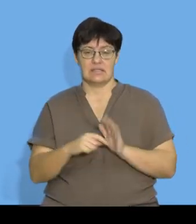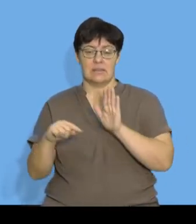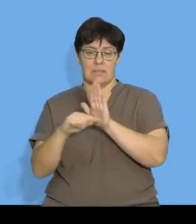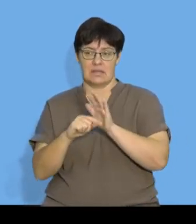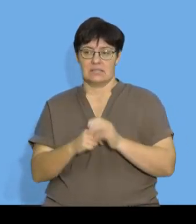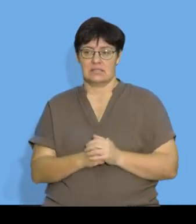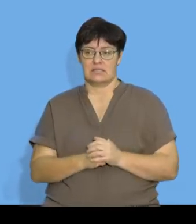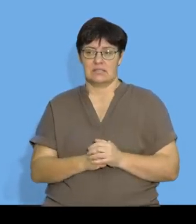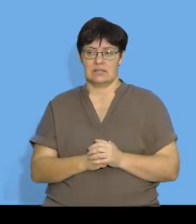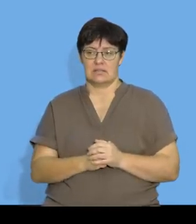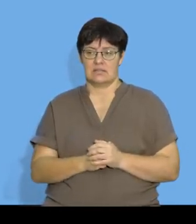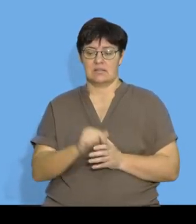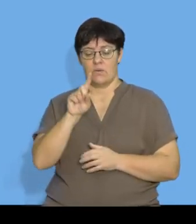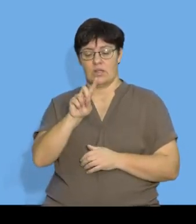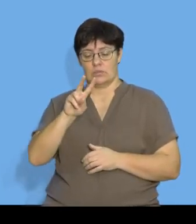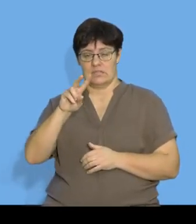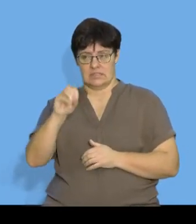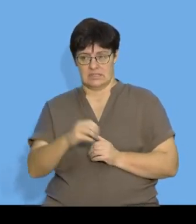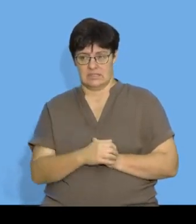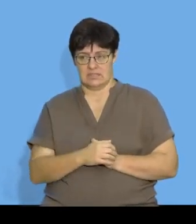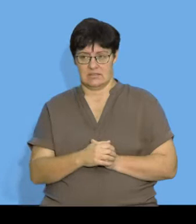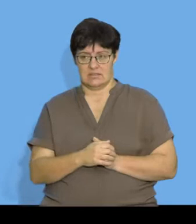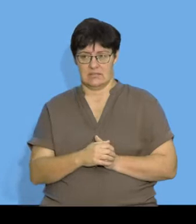minus 120.